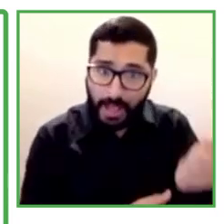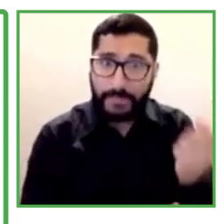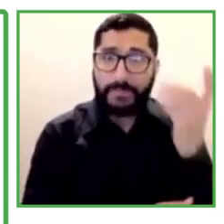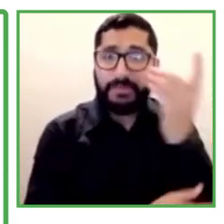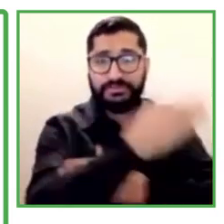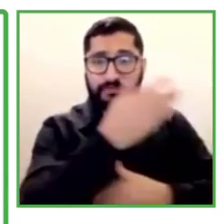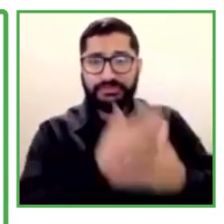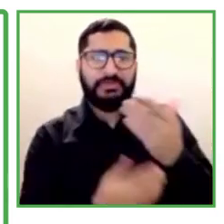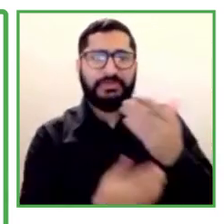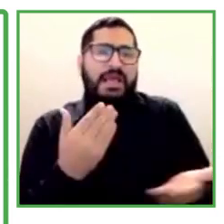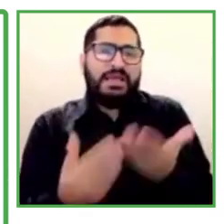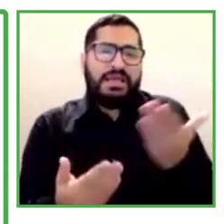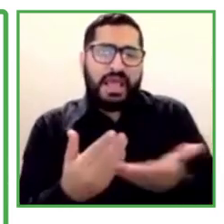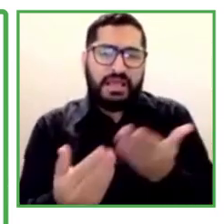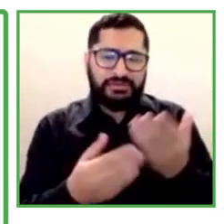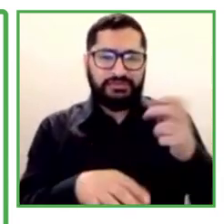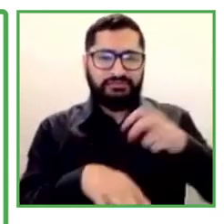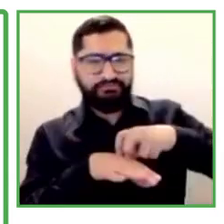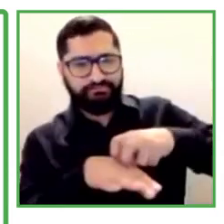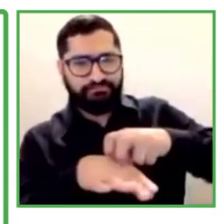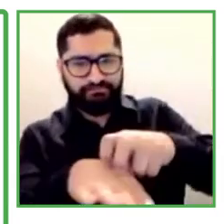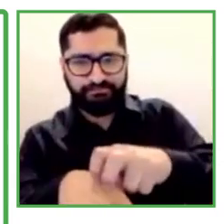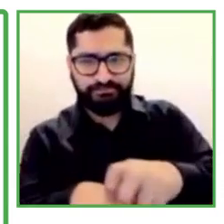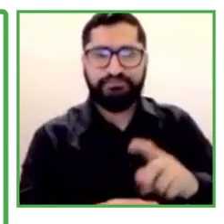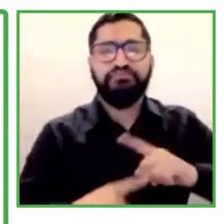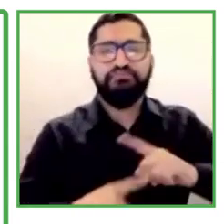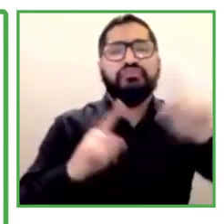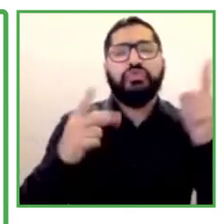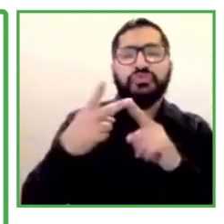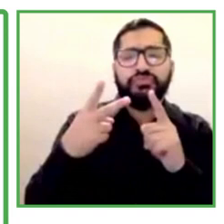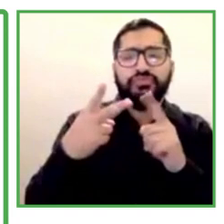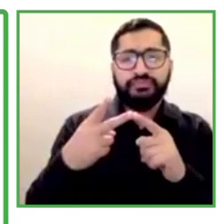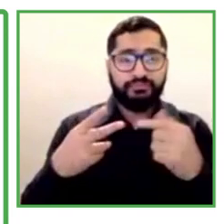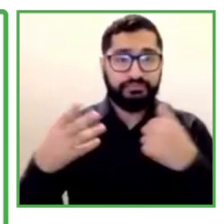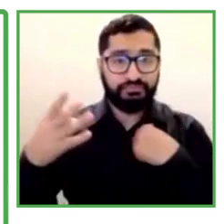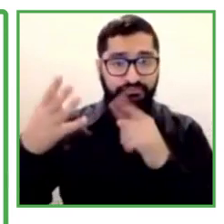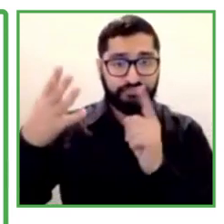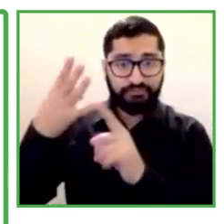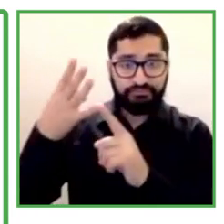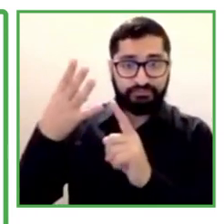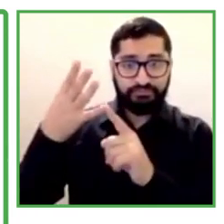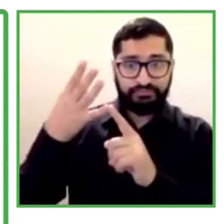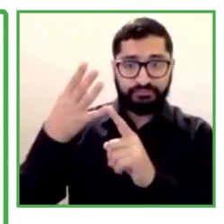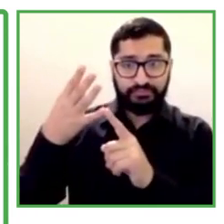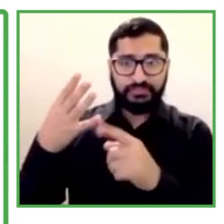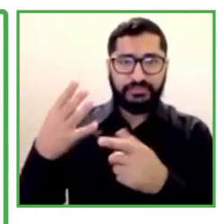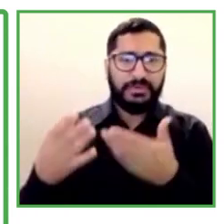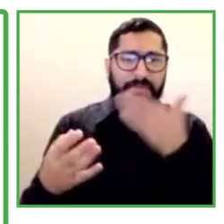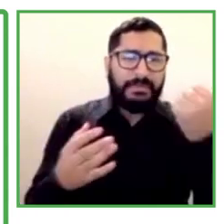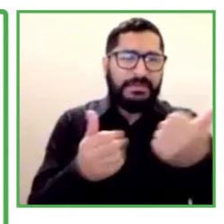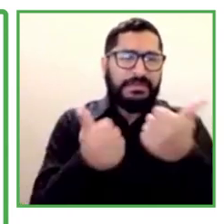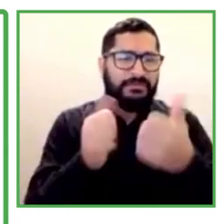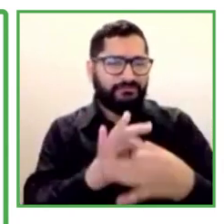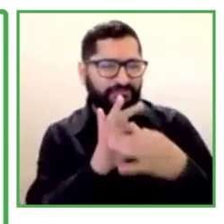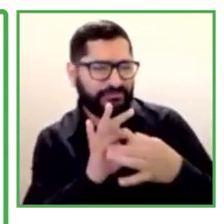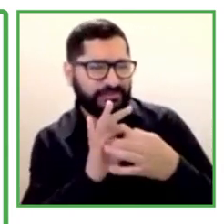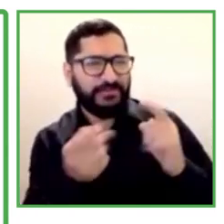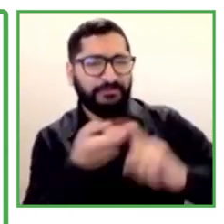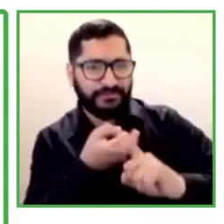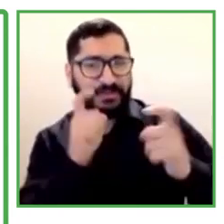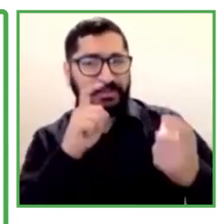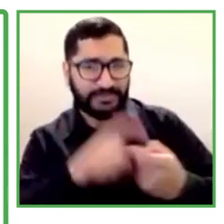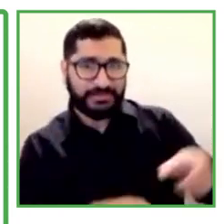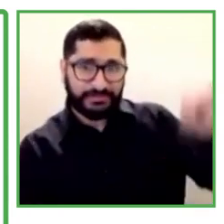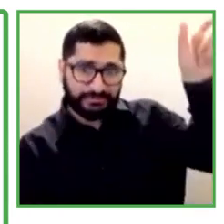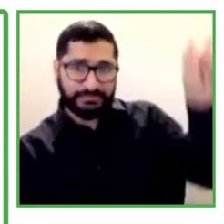And we also included something that is called My Best Friend, and this is reimbursing payments